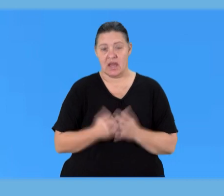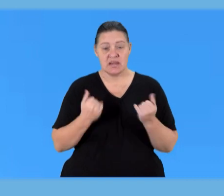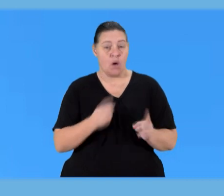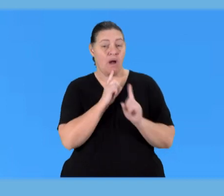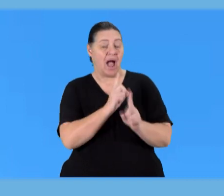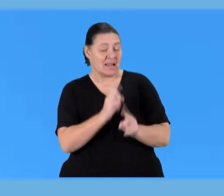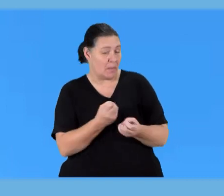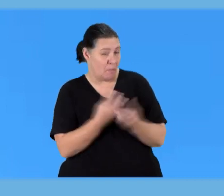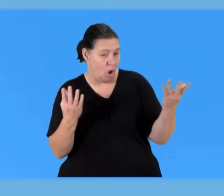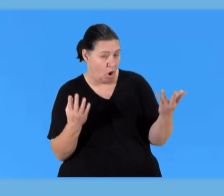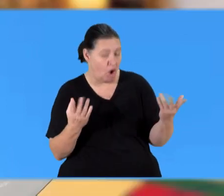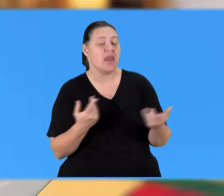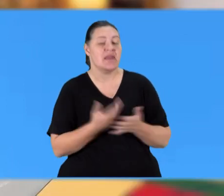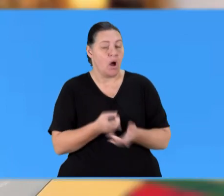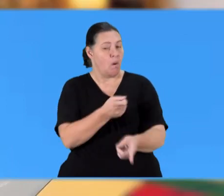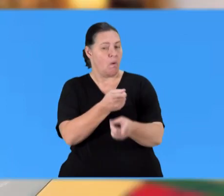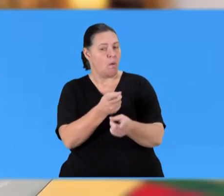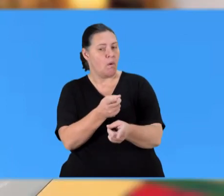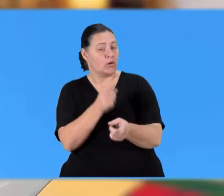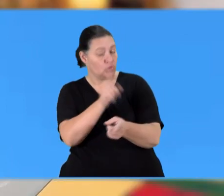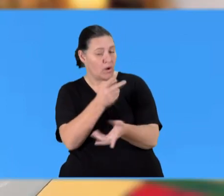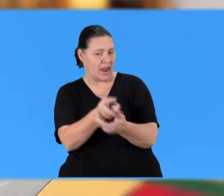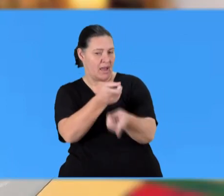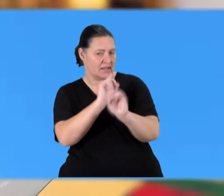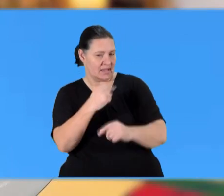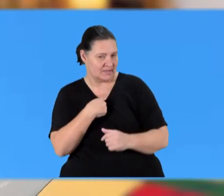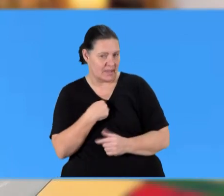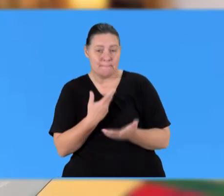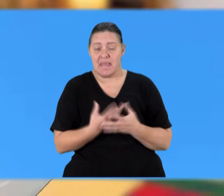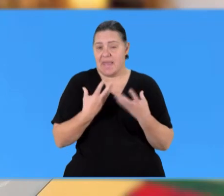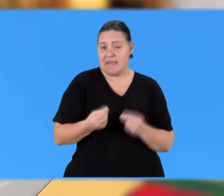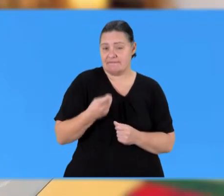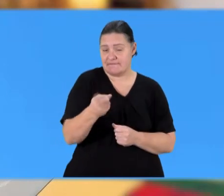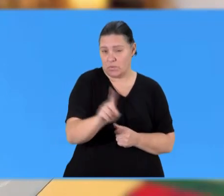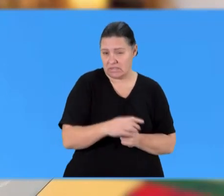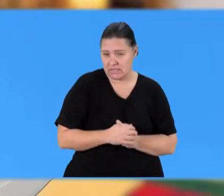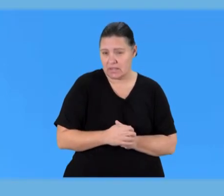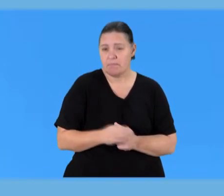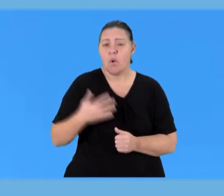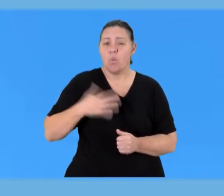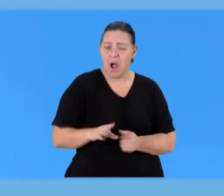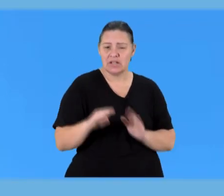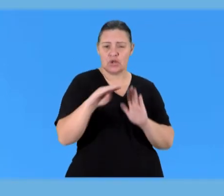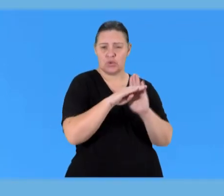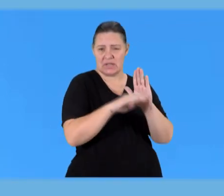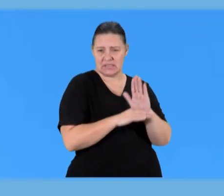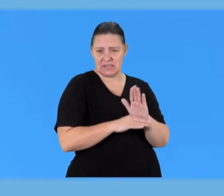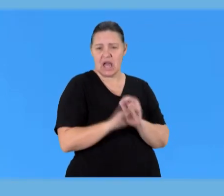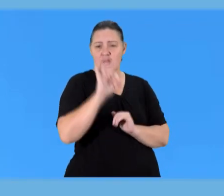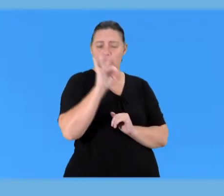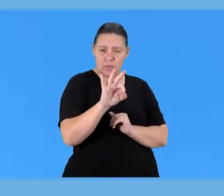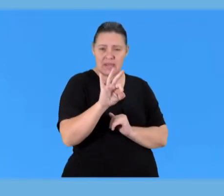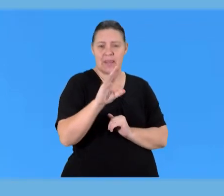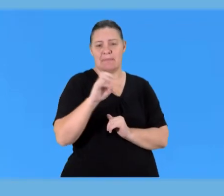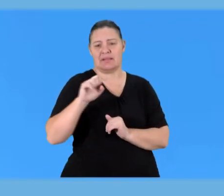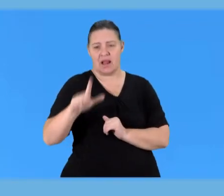right i've answered a lot of questions now i'm going to give you a chance to do the same thing so what i have for you here is that i want you to list three